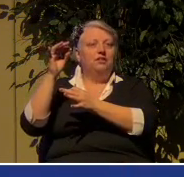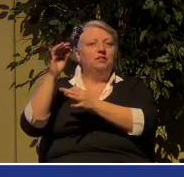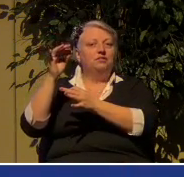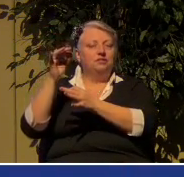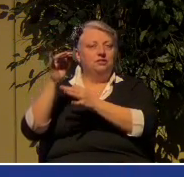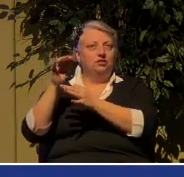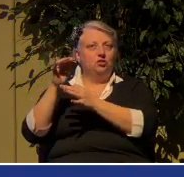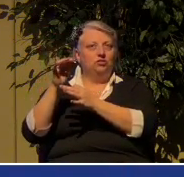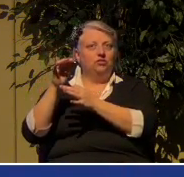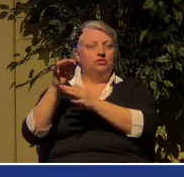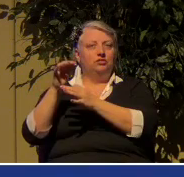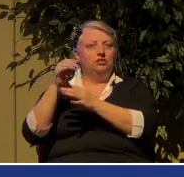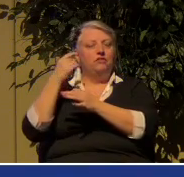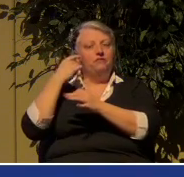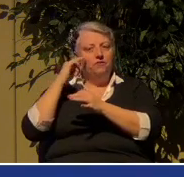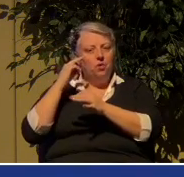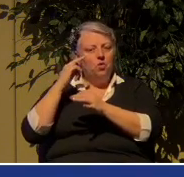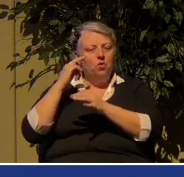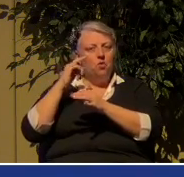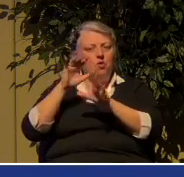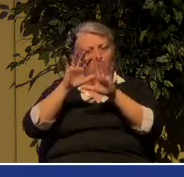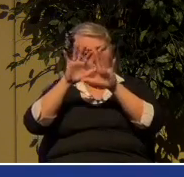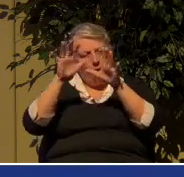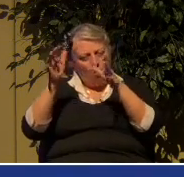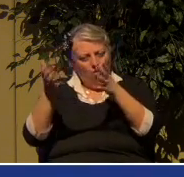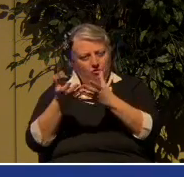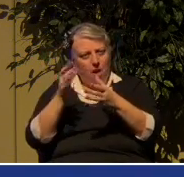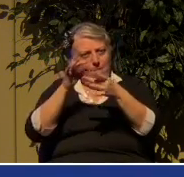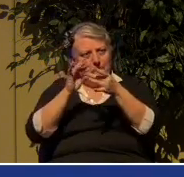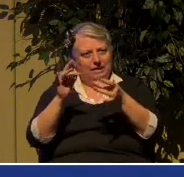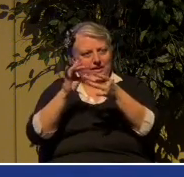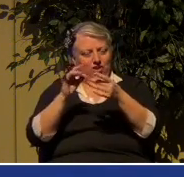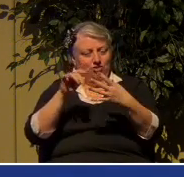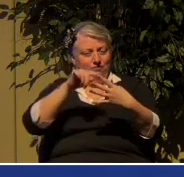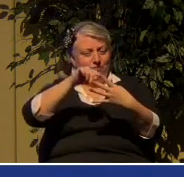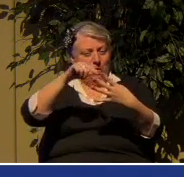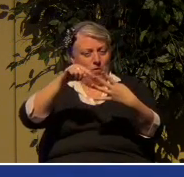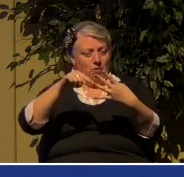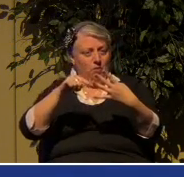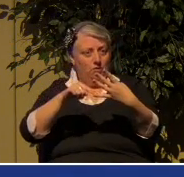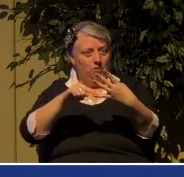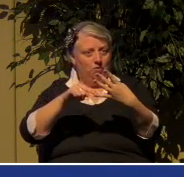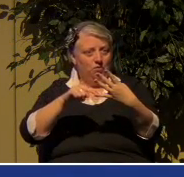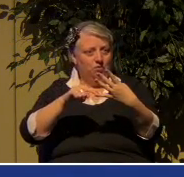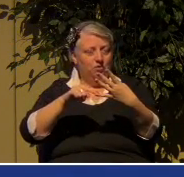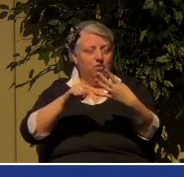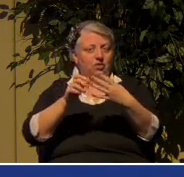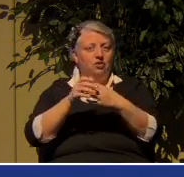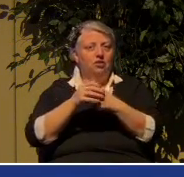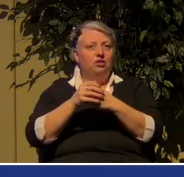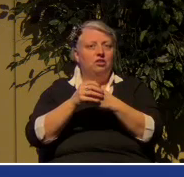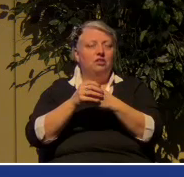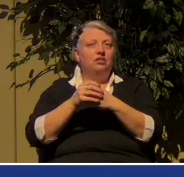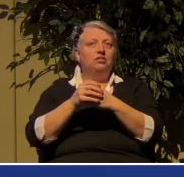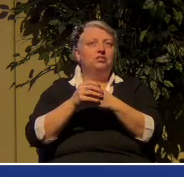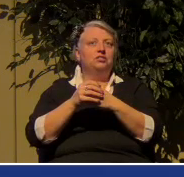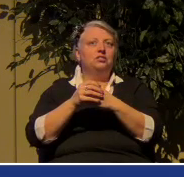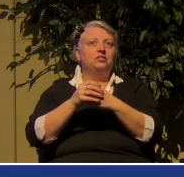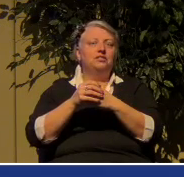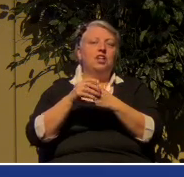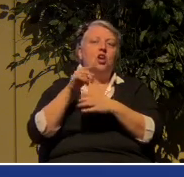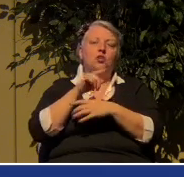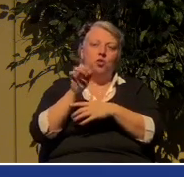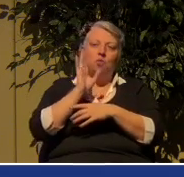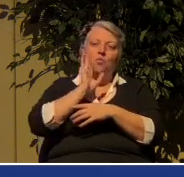message, with a heart committed to this truth. And you will have a sword